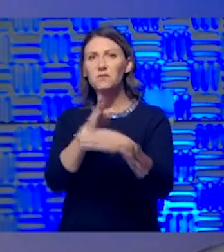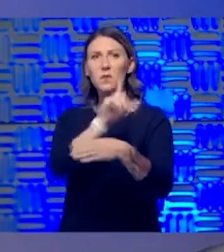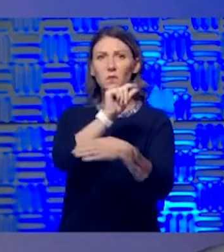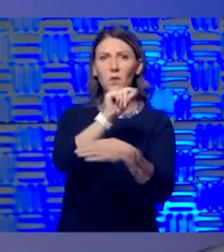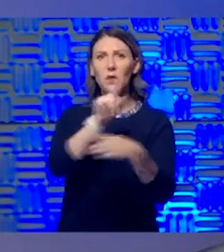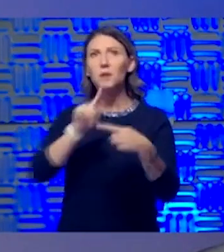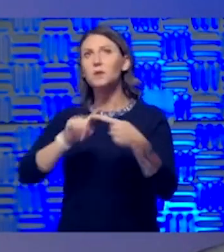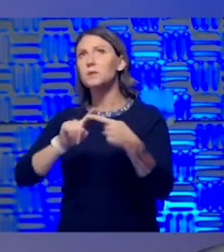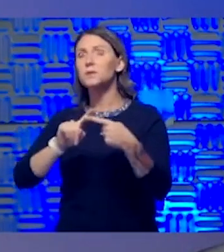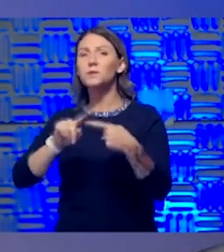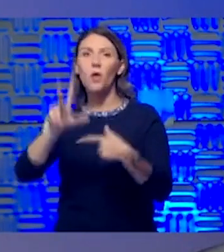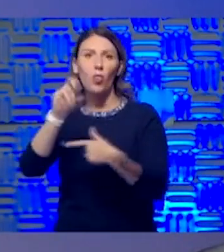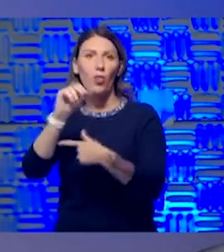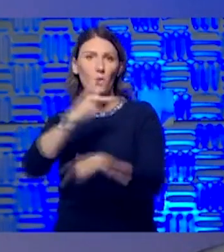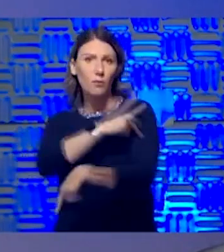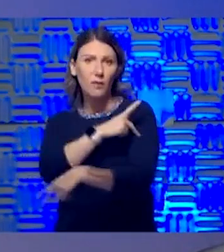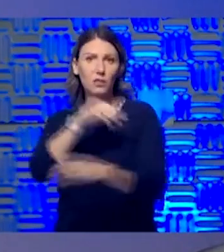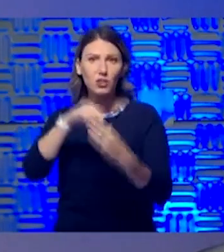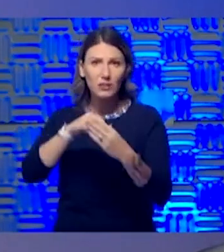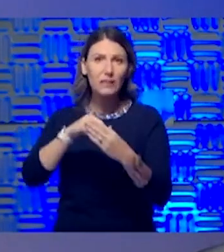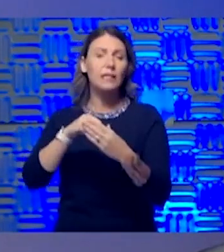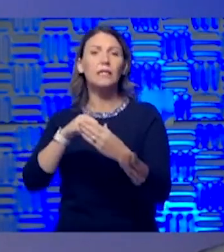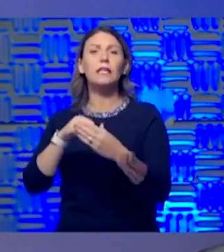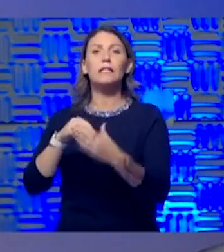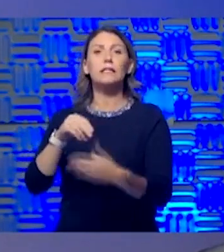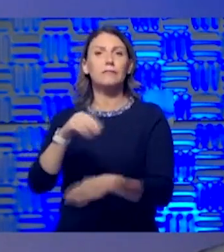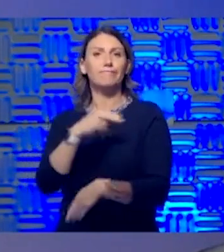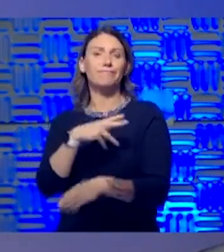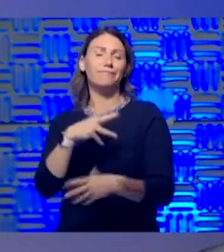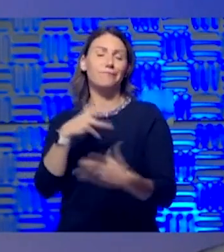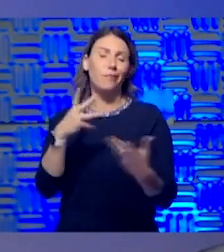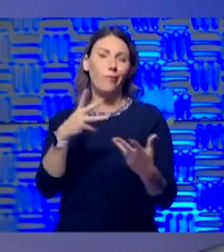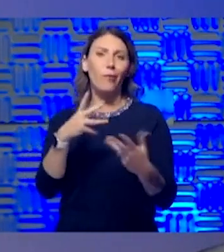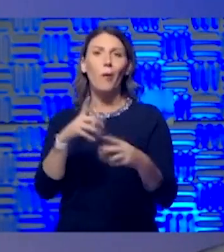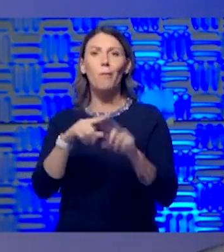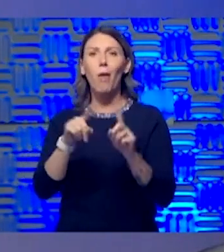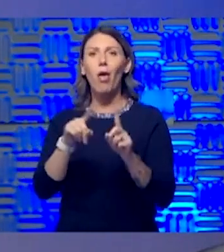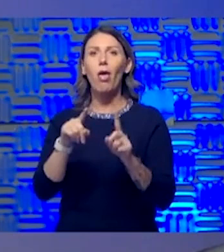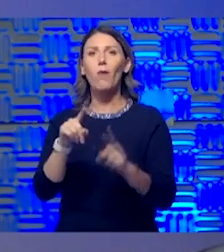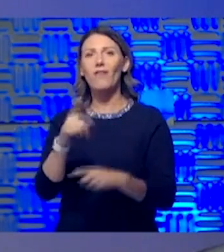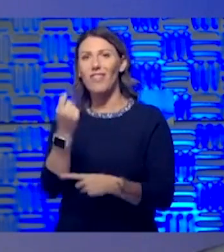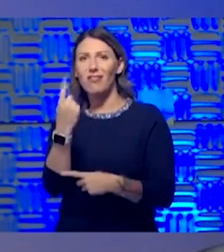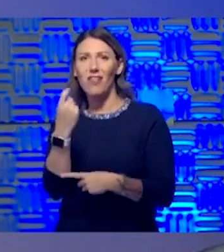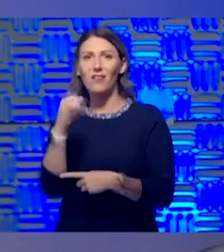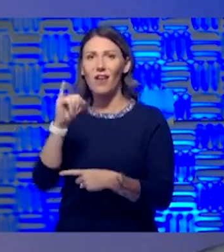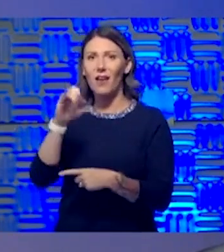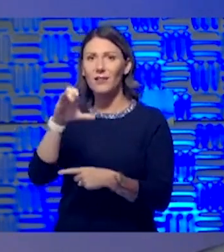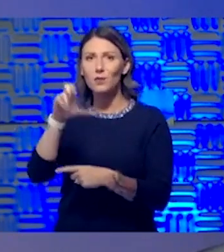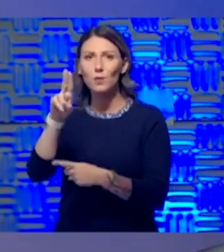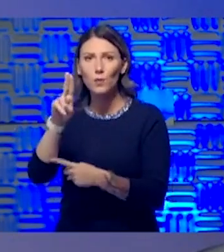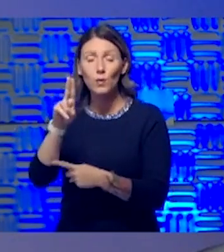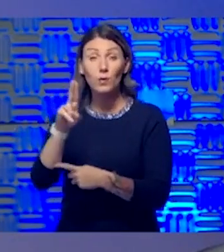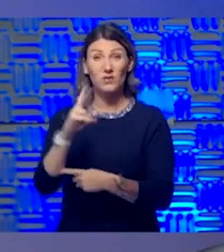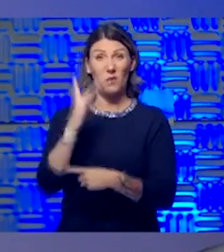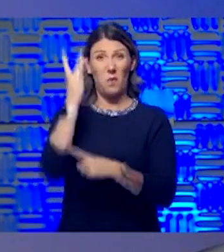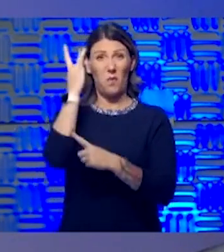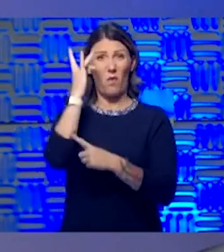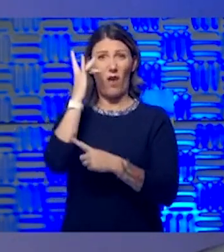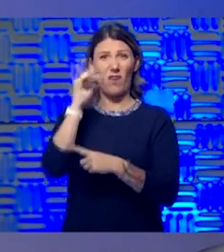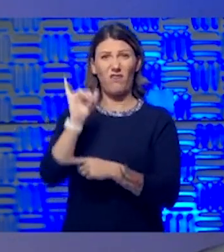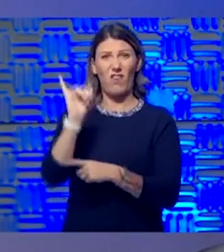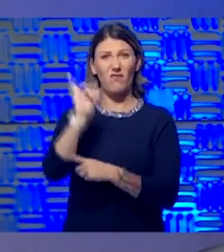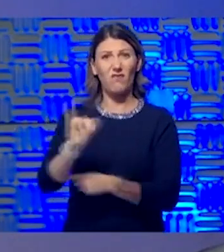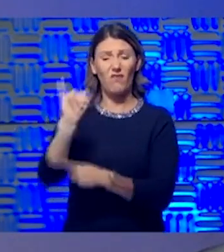30. 11 in the ICU. Why is the infection just hitting different